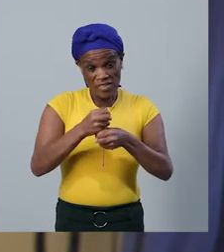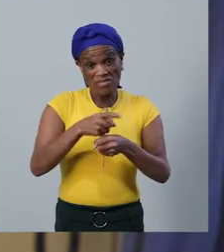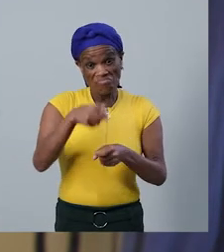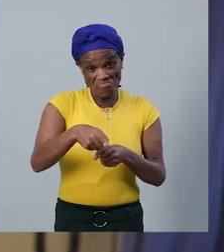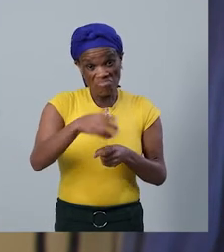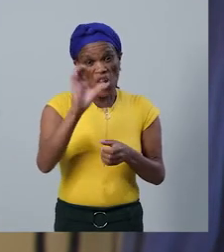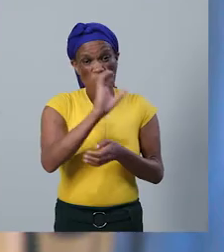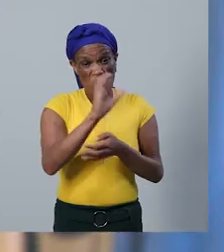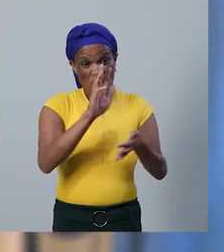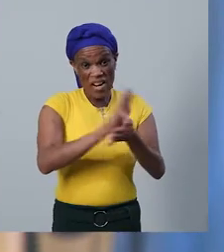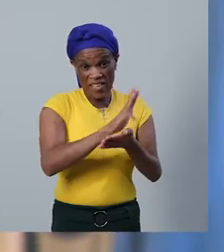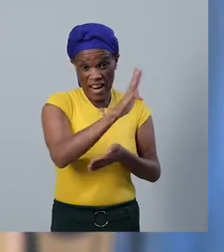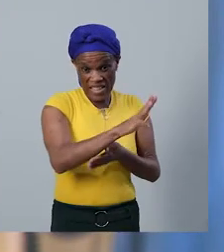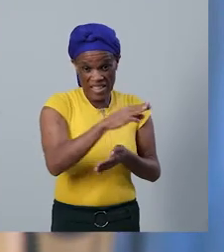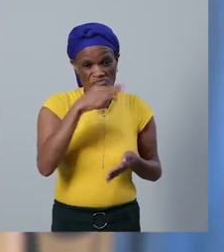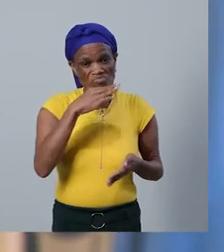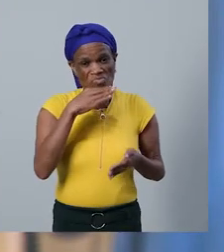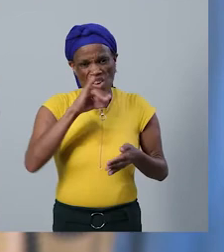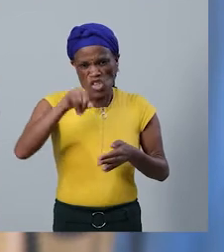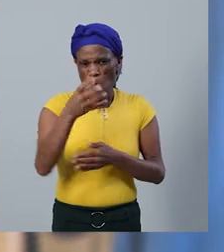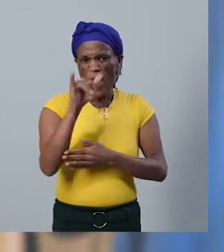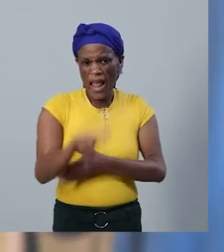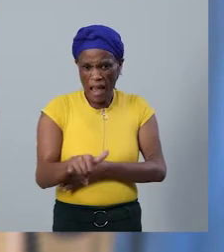hospital and to the hospital. I was in hospital,